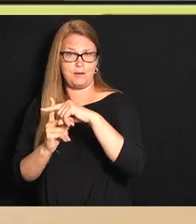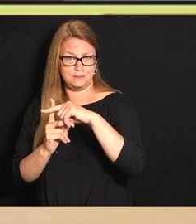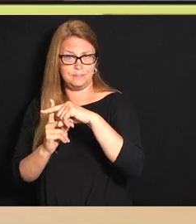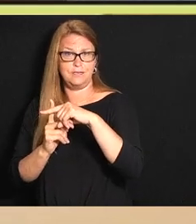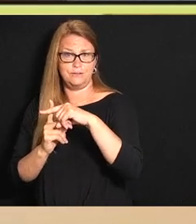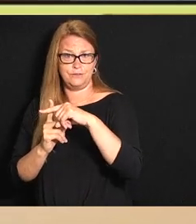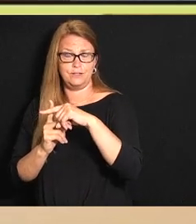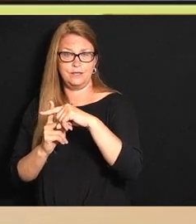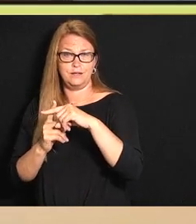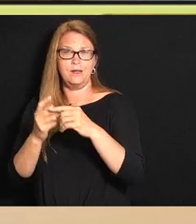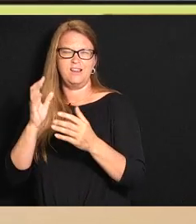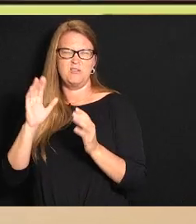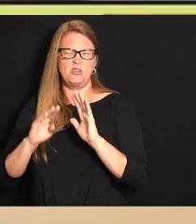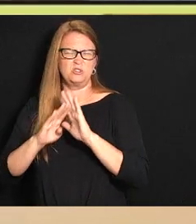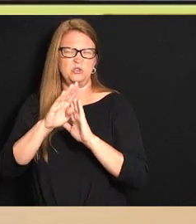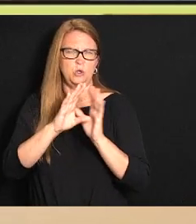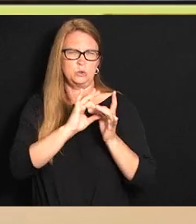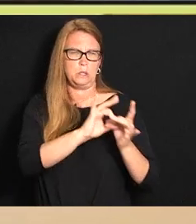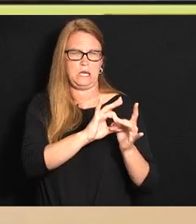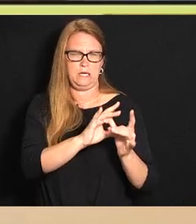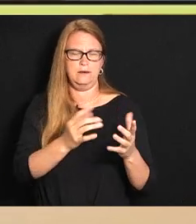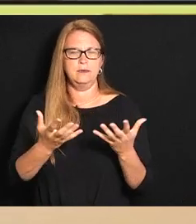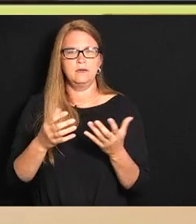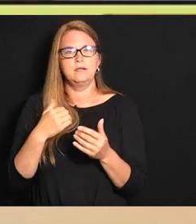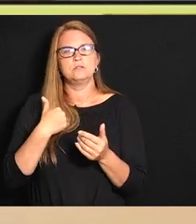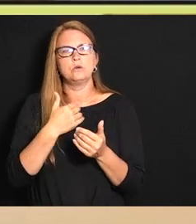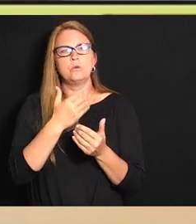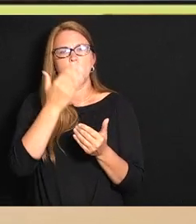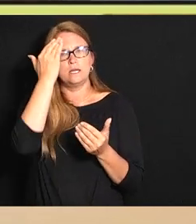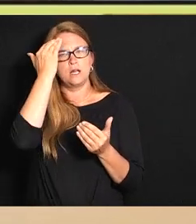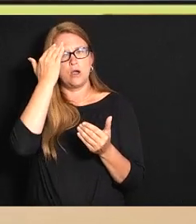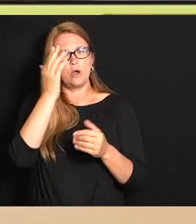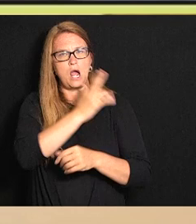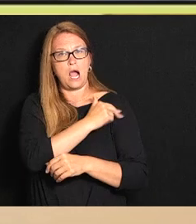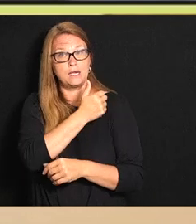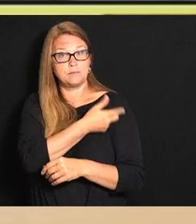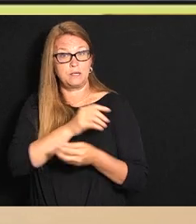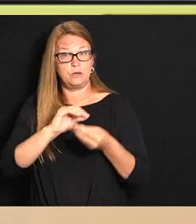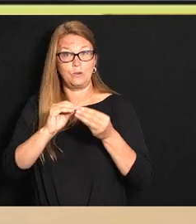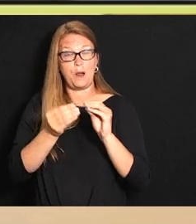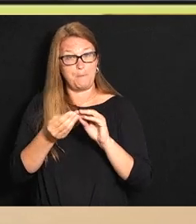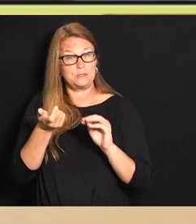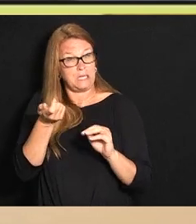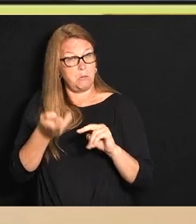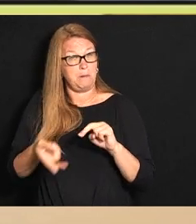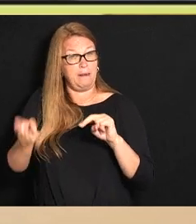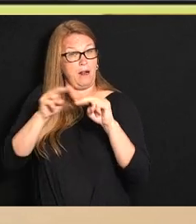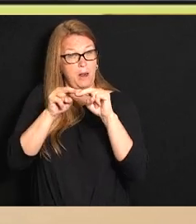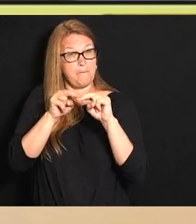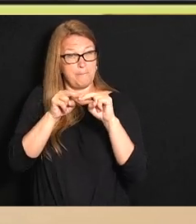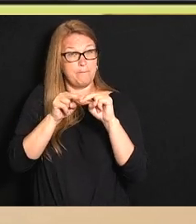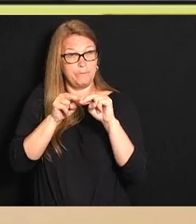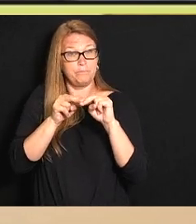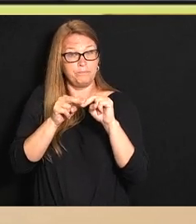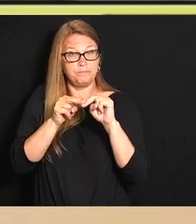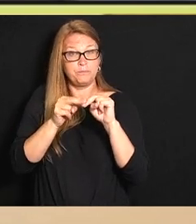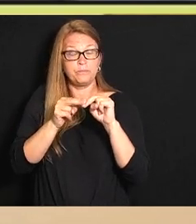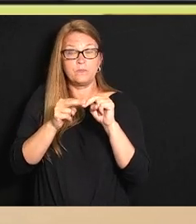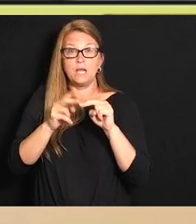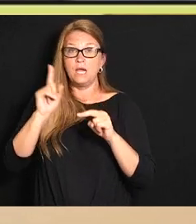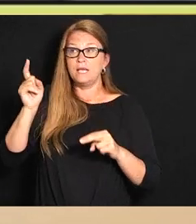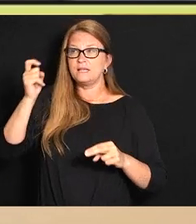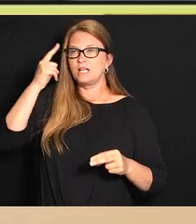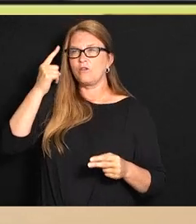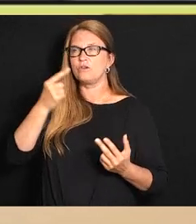circulating it is also of note that our hospital numbers have gone back up a little bit and as the governor said we are